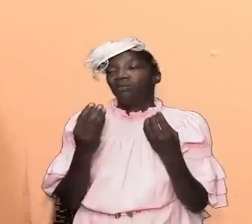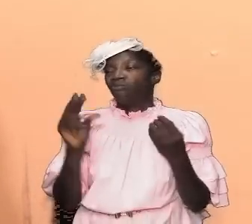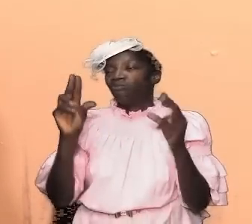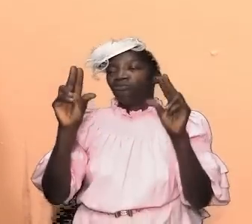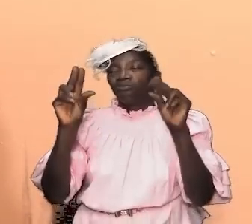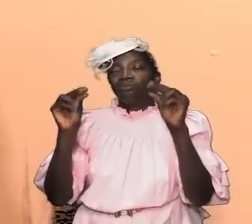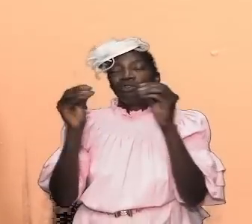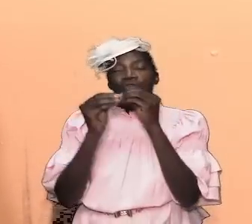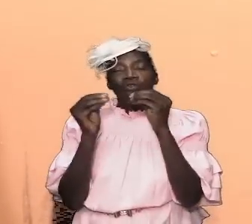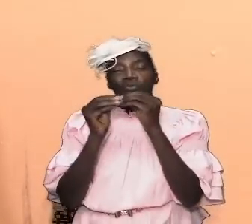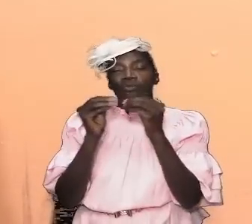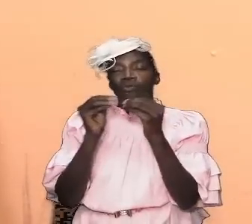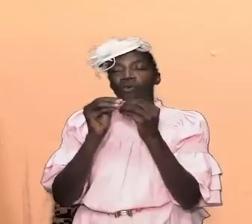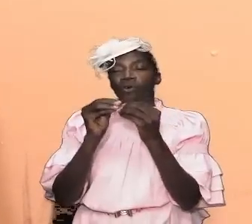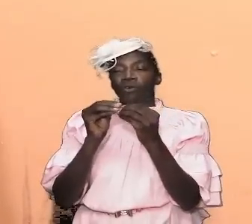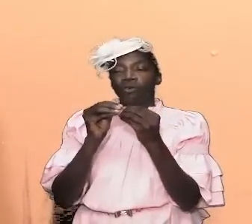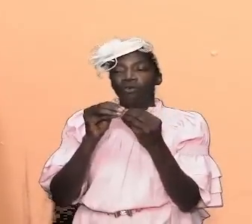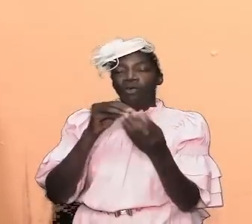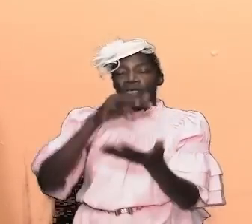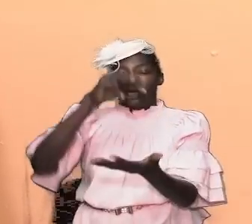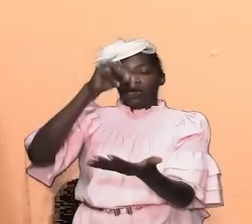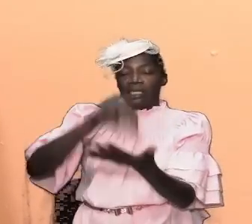the central focus